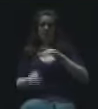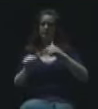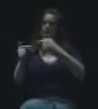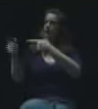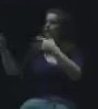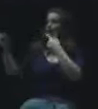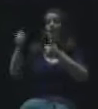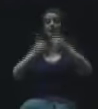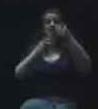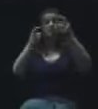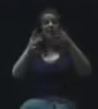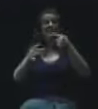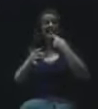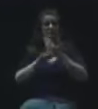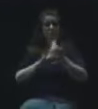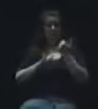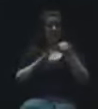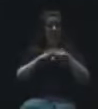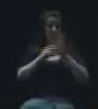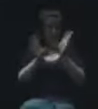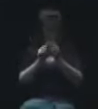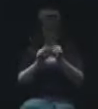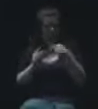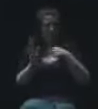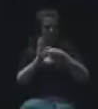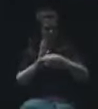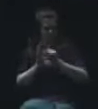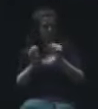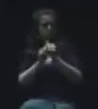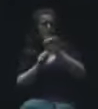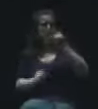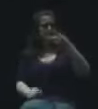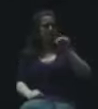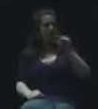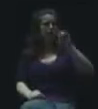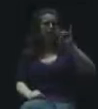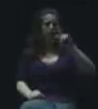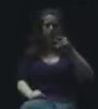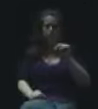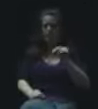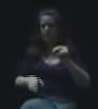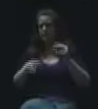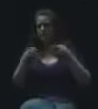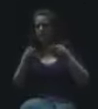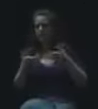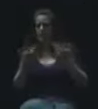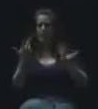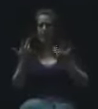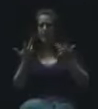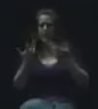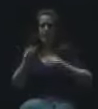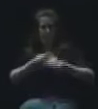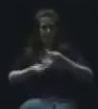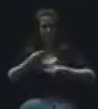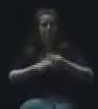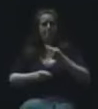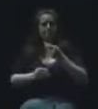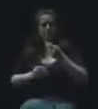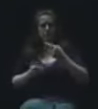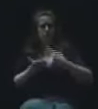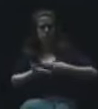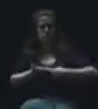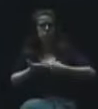said previously during the meeting that I did review with Tom Hudson the way the budget consulting